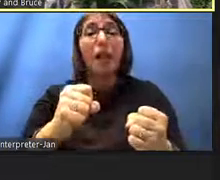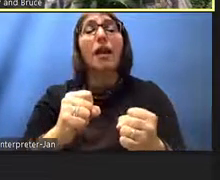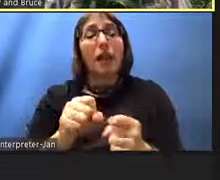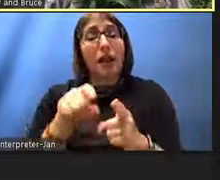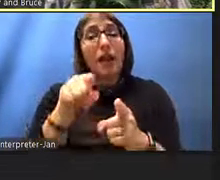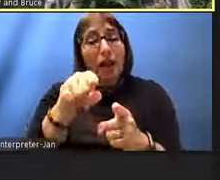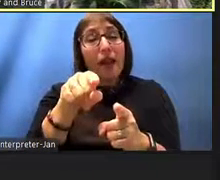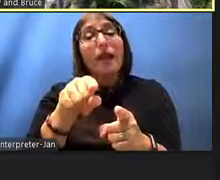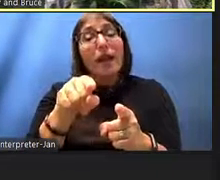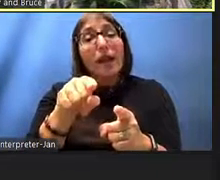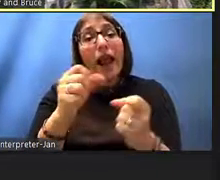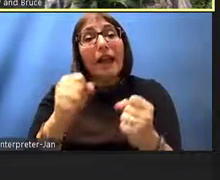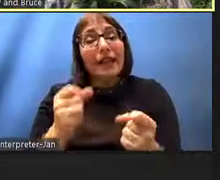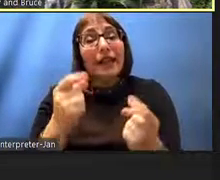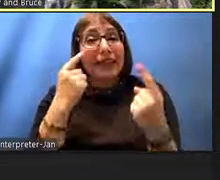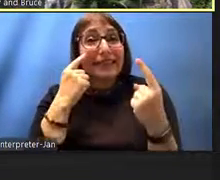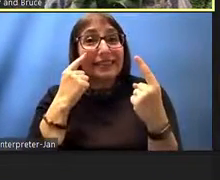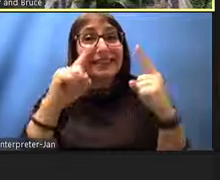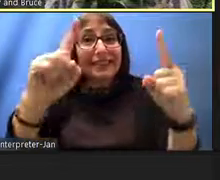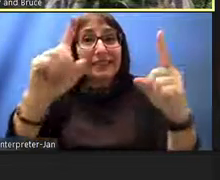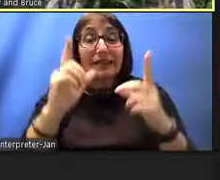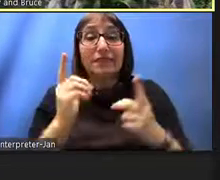do our voyaging